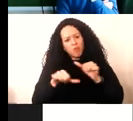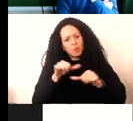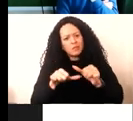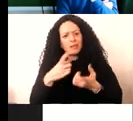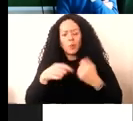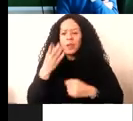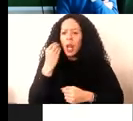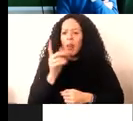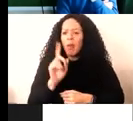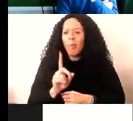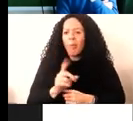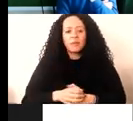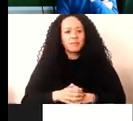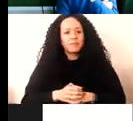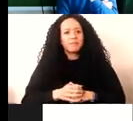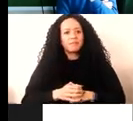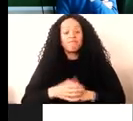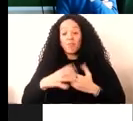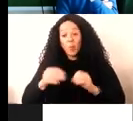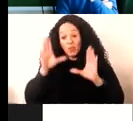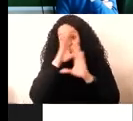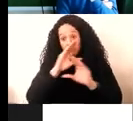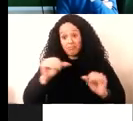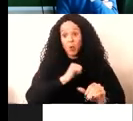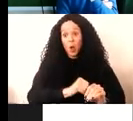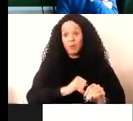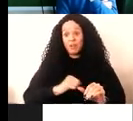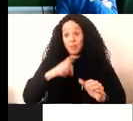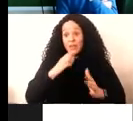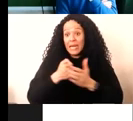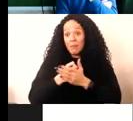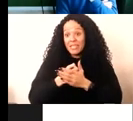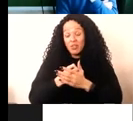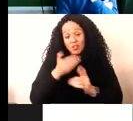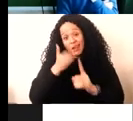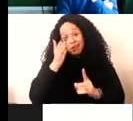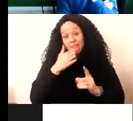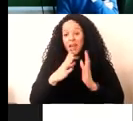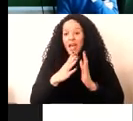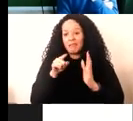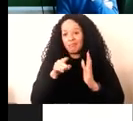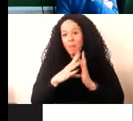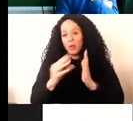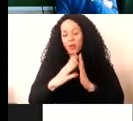we wanted to be quite upfront with the limitations we've identified to these models. So I'll just run through those briefly.